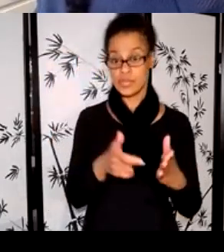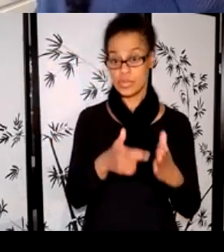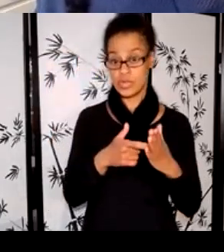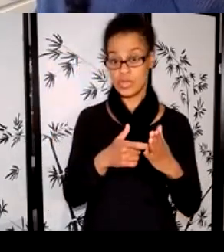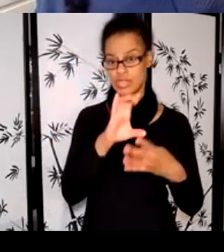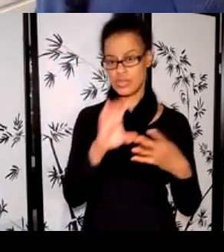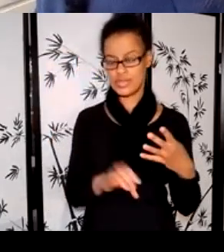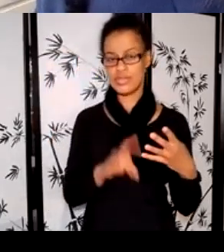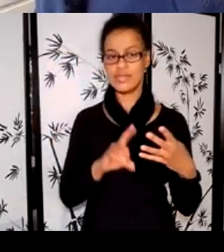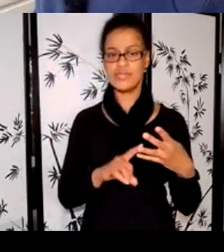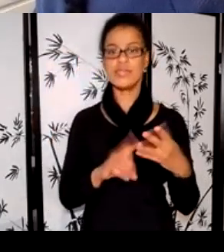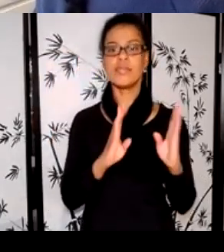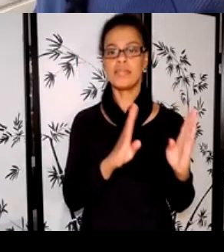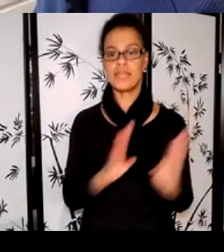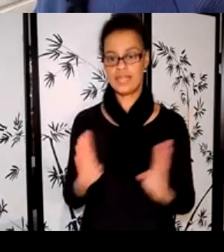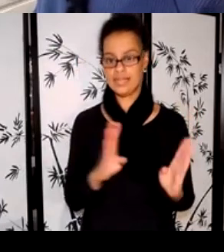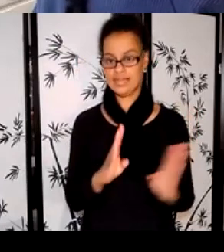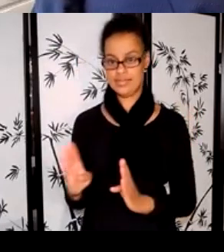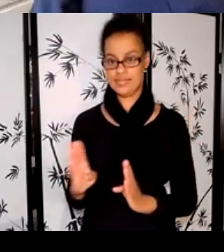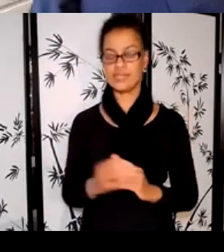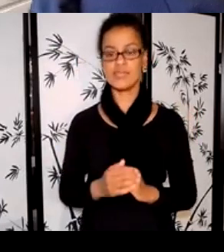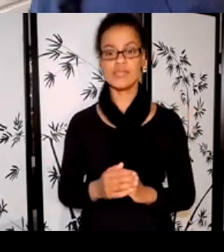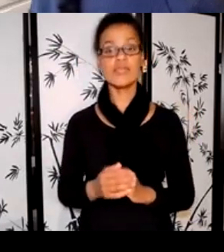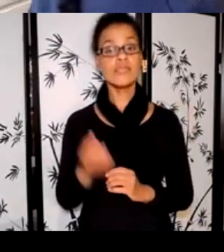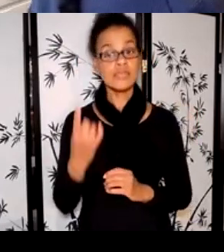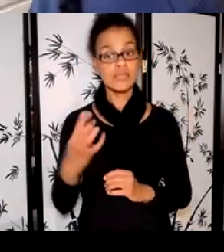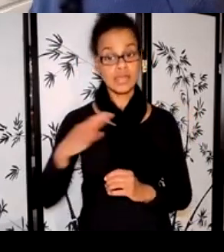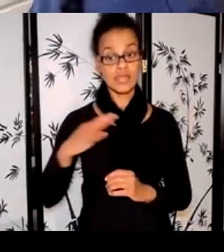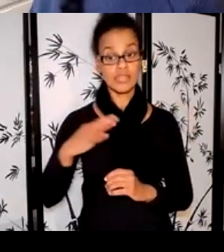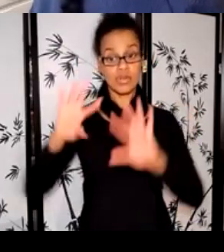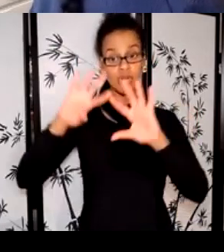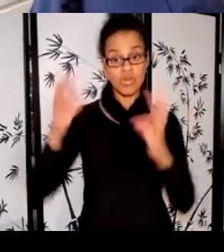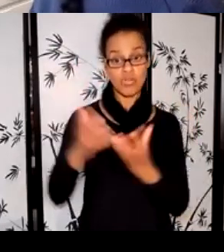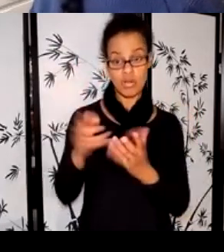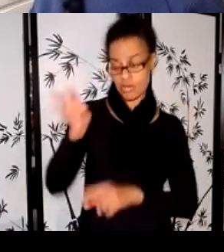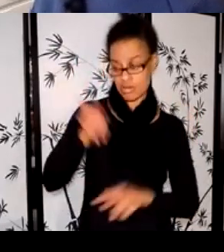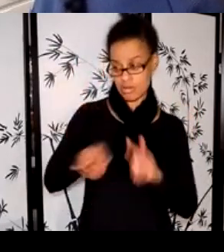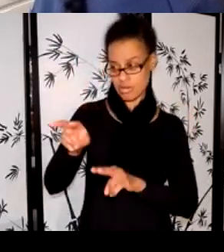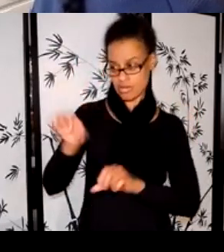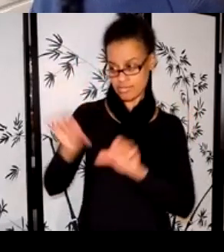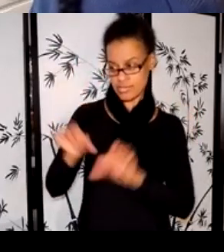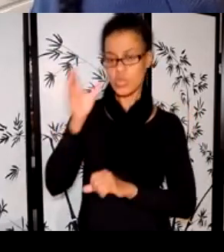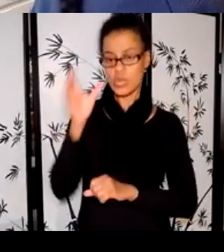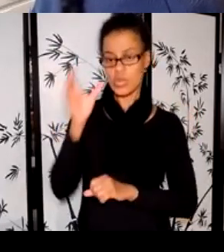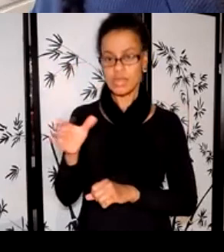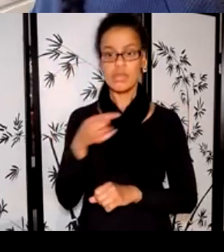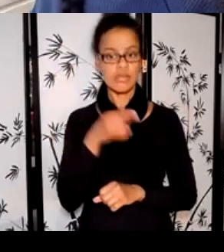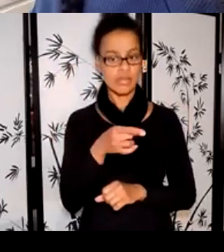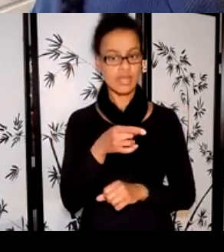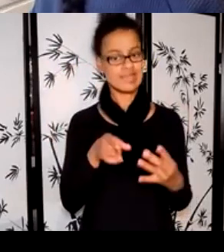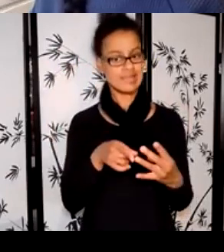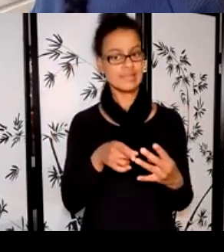the application is considered holistically, the primary elements that will relate to this are the project description, budget,